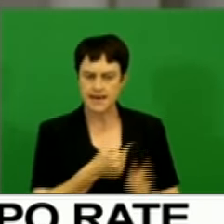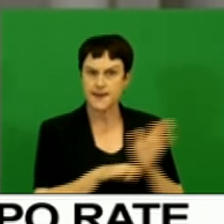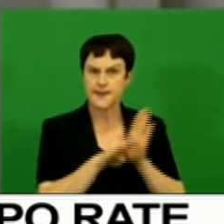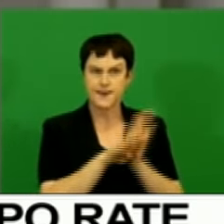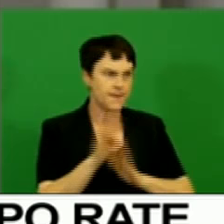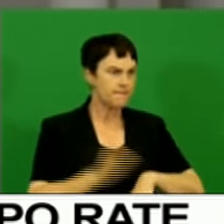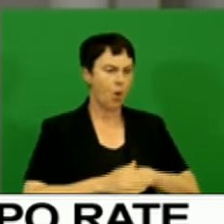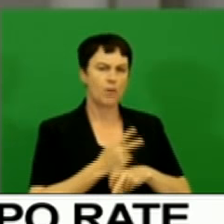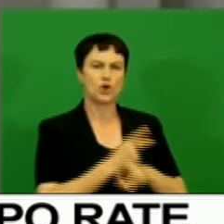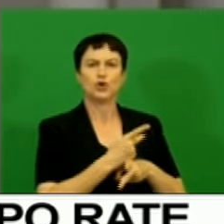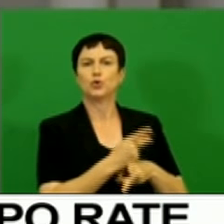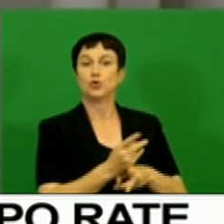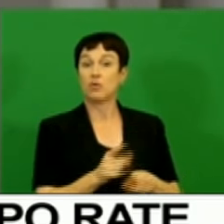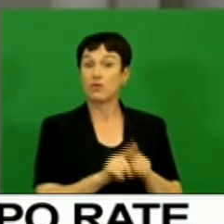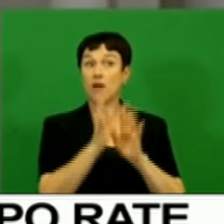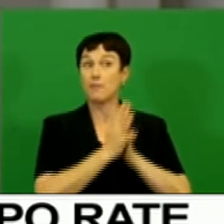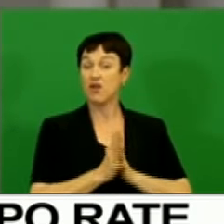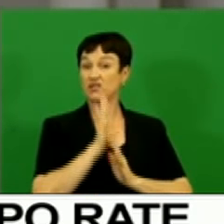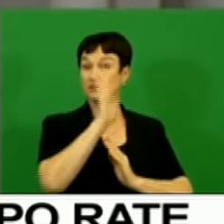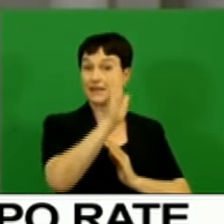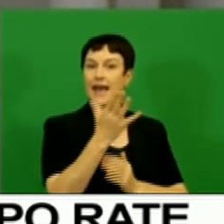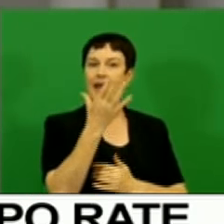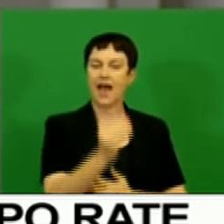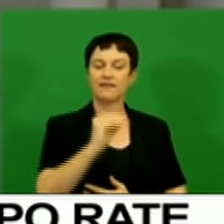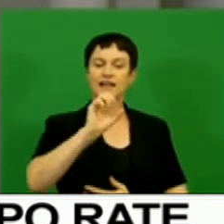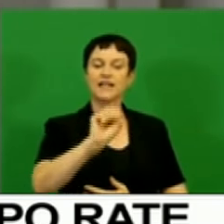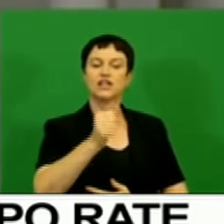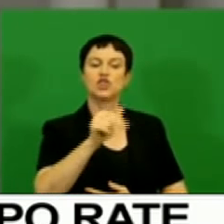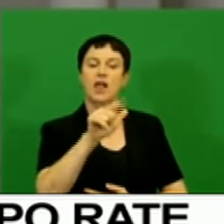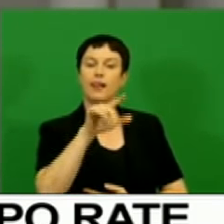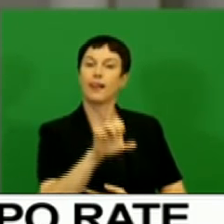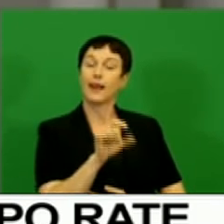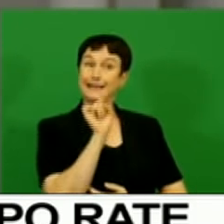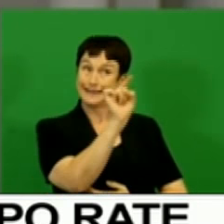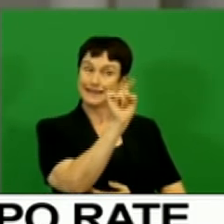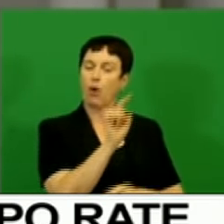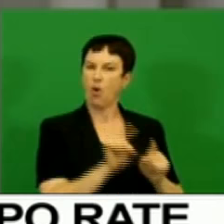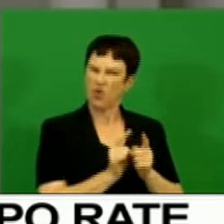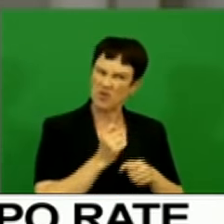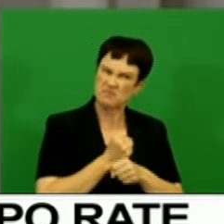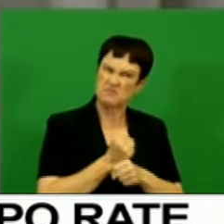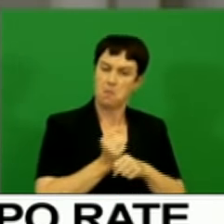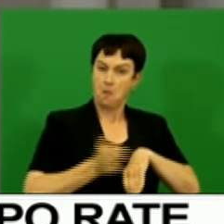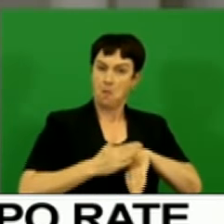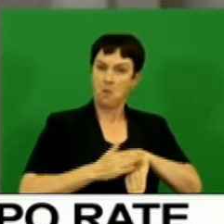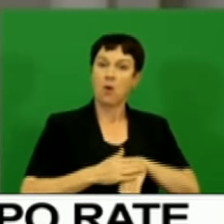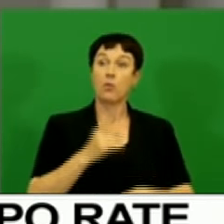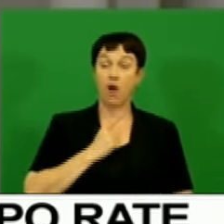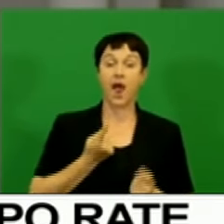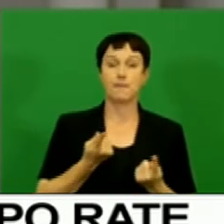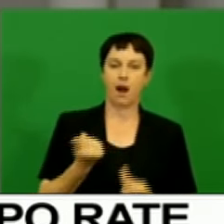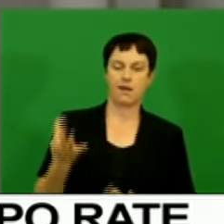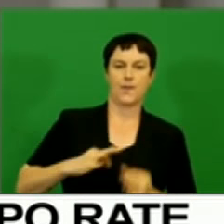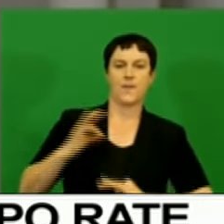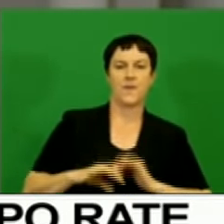have already increased production in response to higher prices. These factors are likely